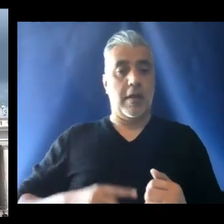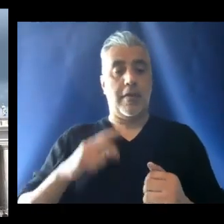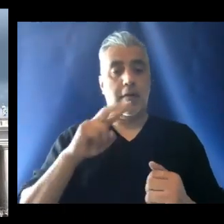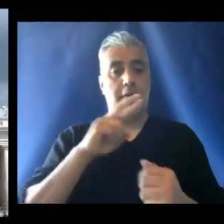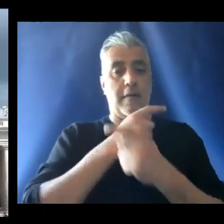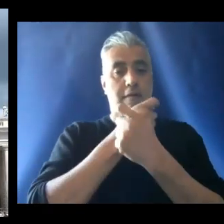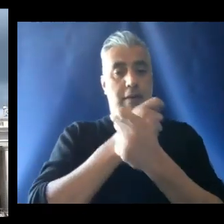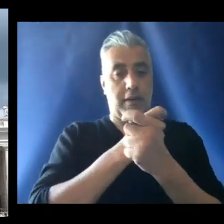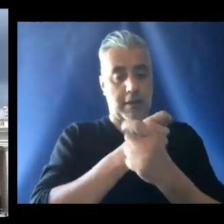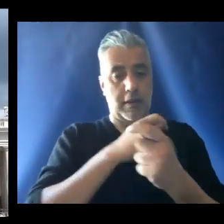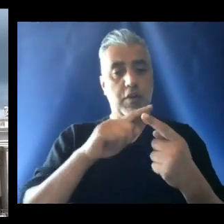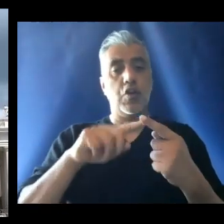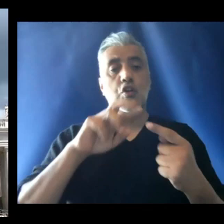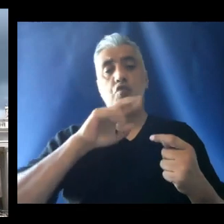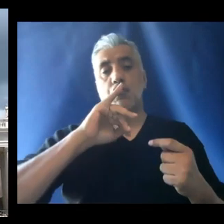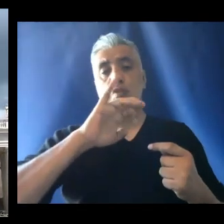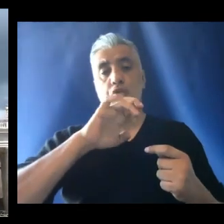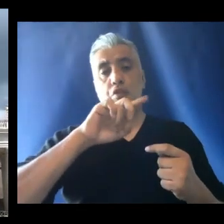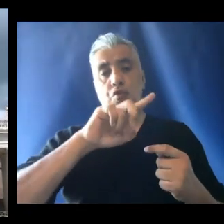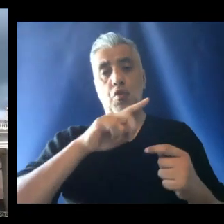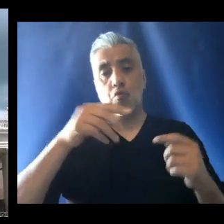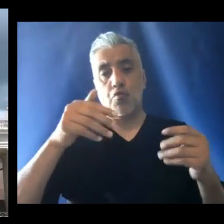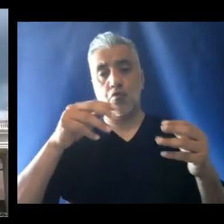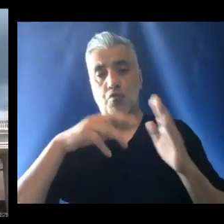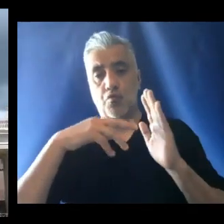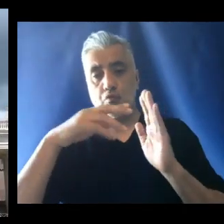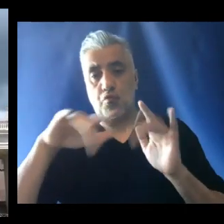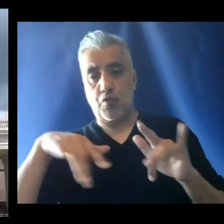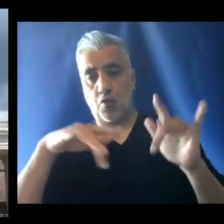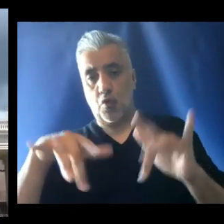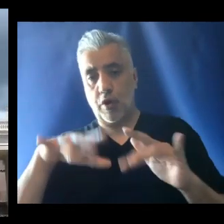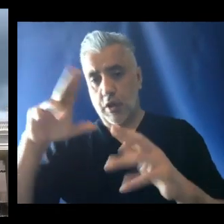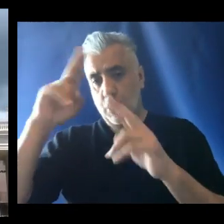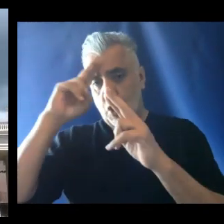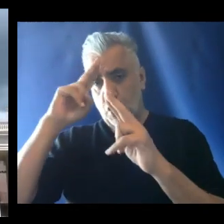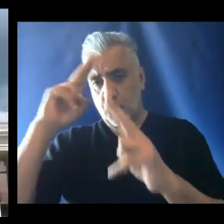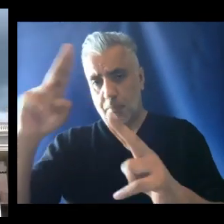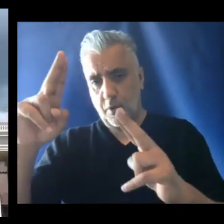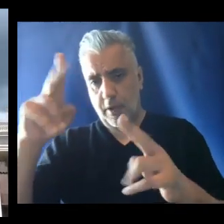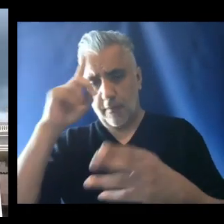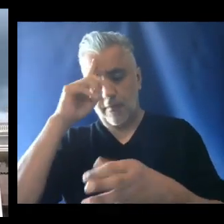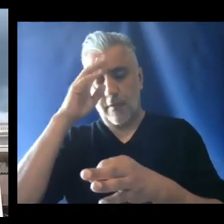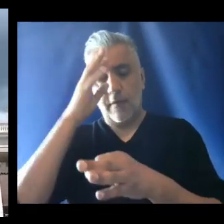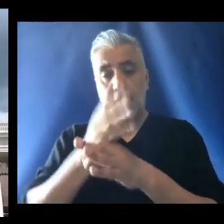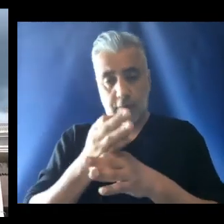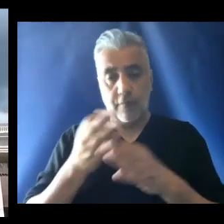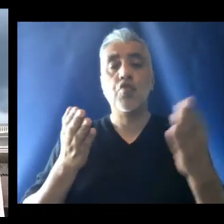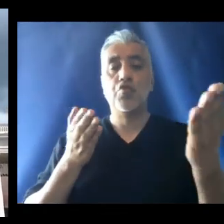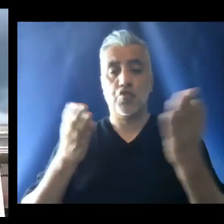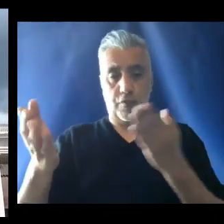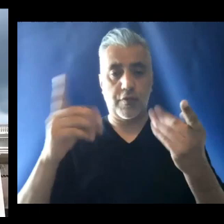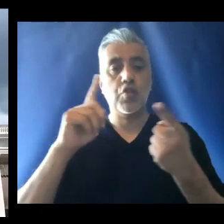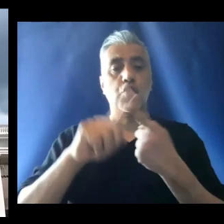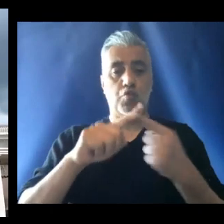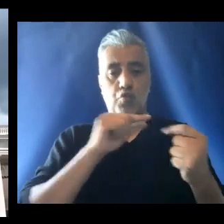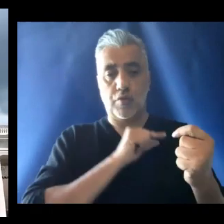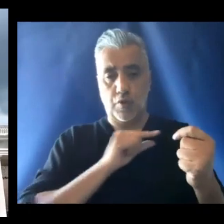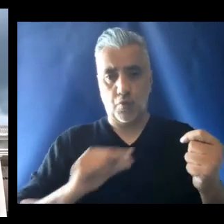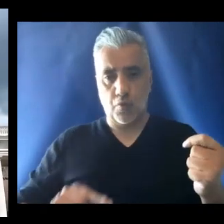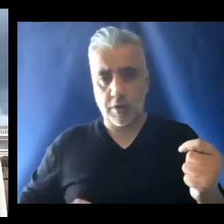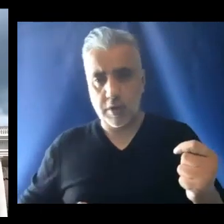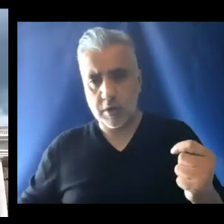of Richard Gallagher, record Prince Philip's honorable and faithful service to the Queen,